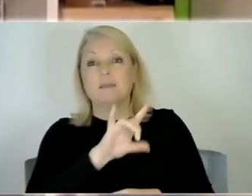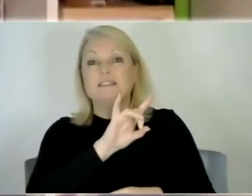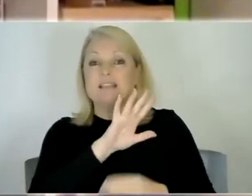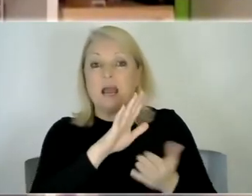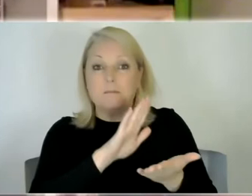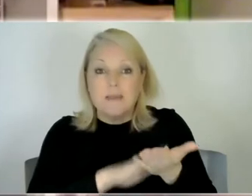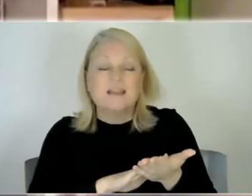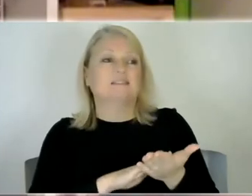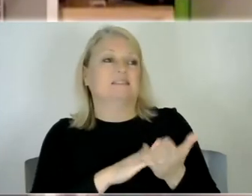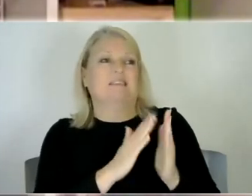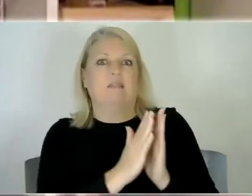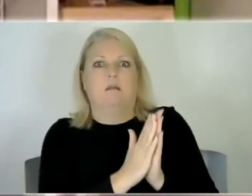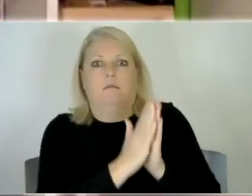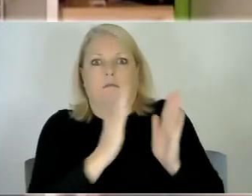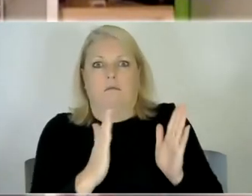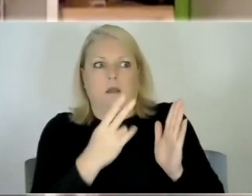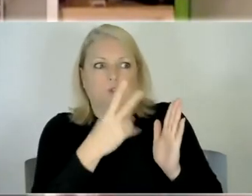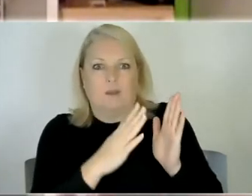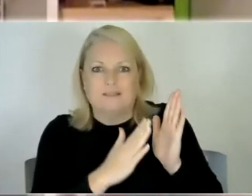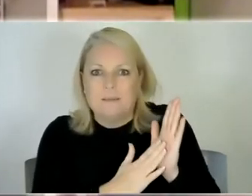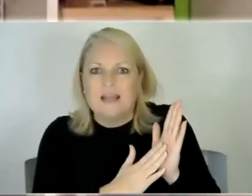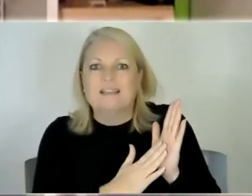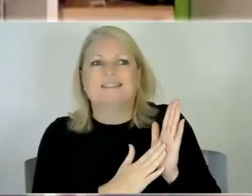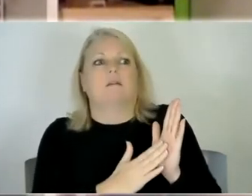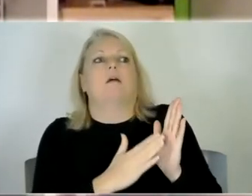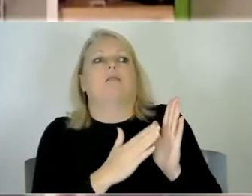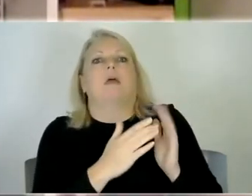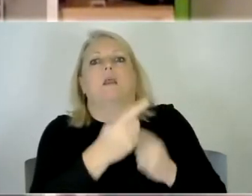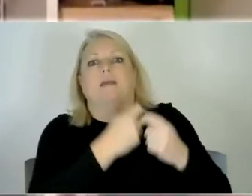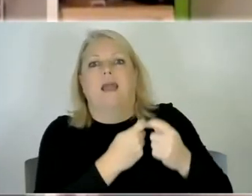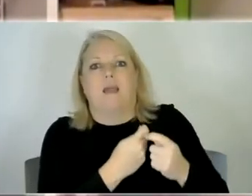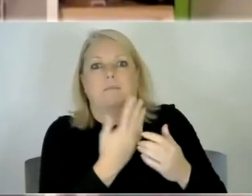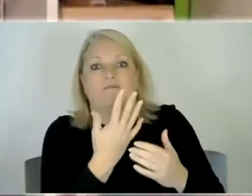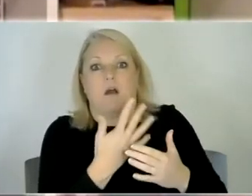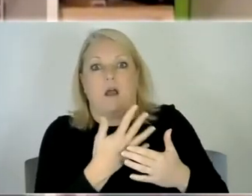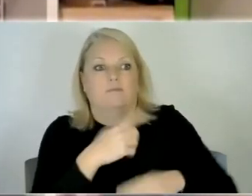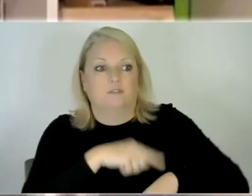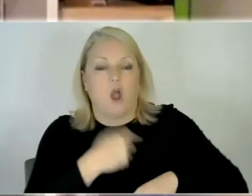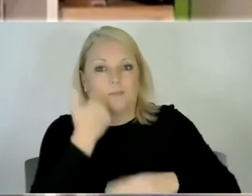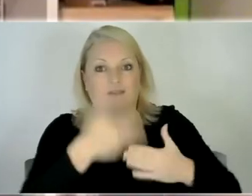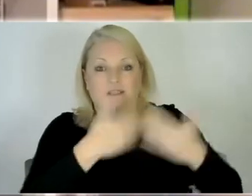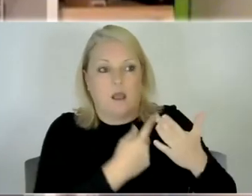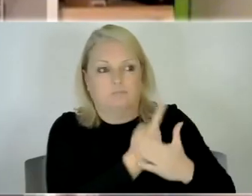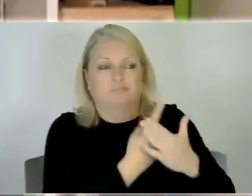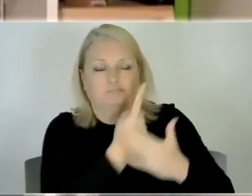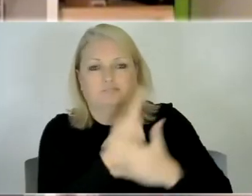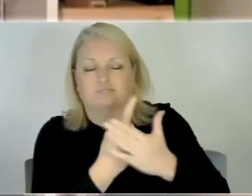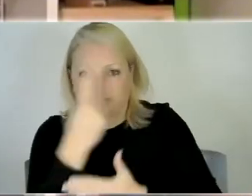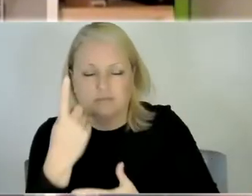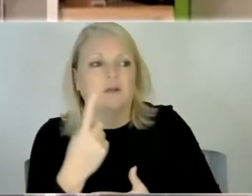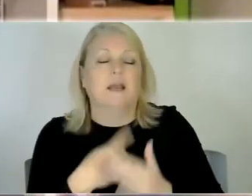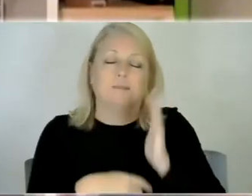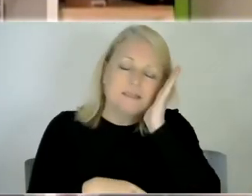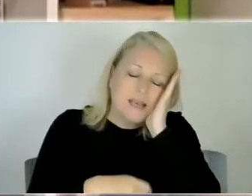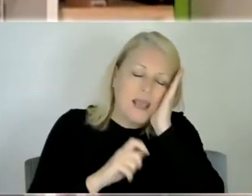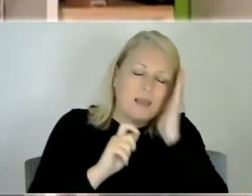was then you know five times a day was waking up in the middle of the night and hitting himself you know the first as soon as